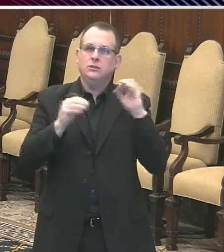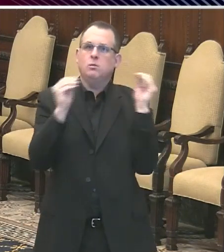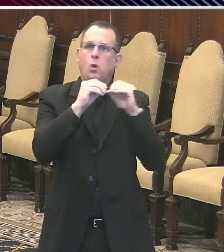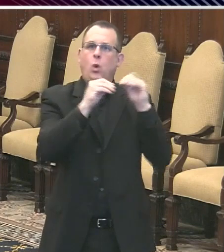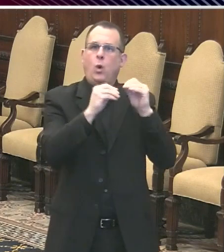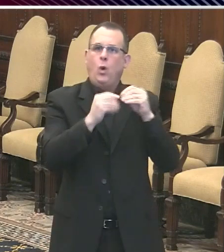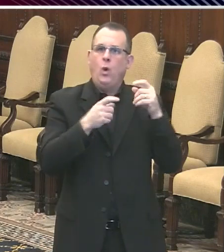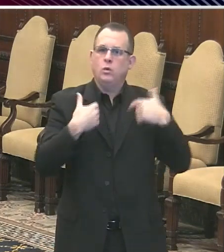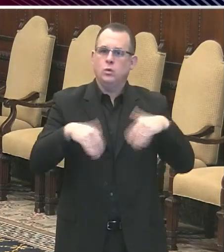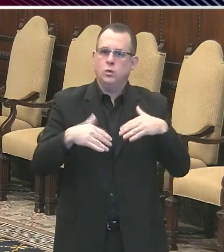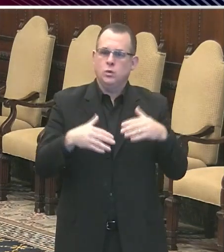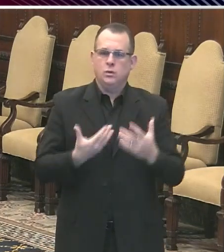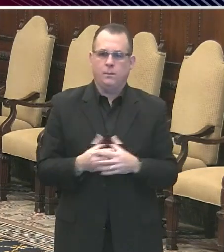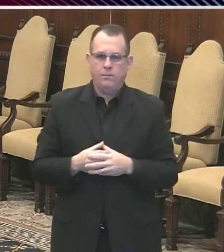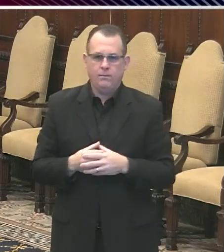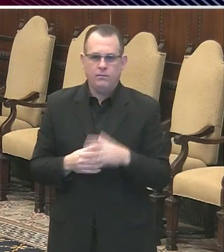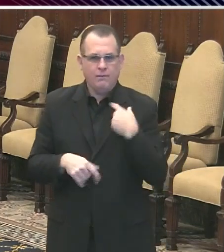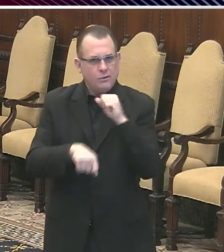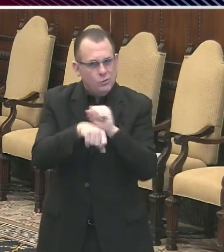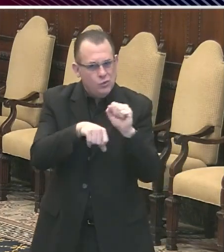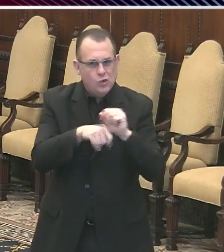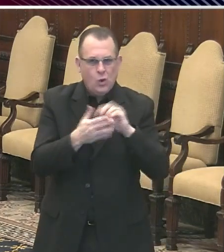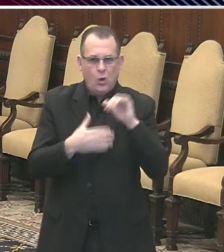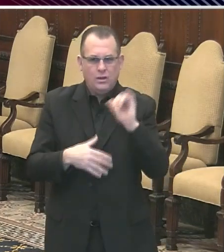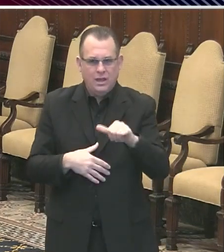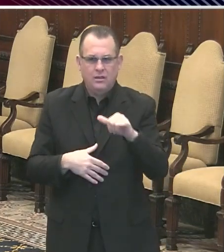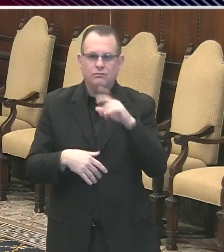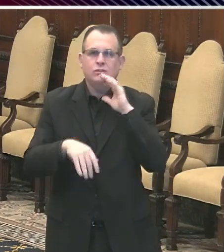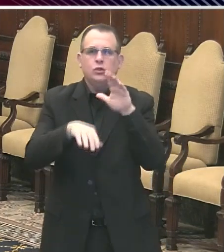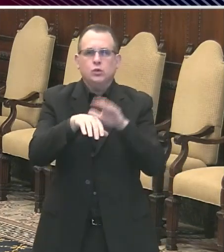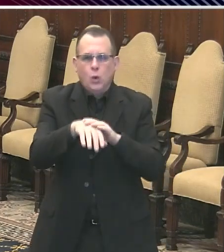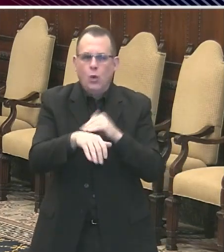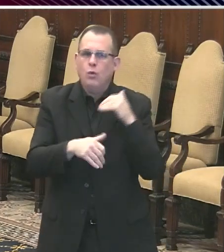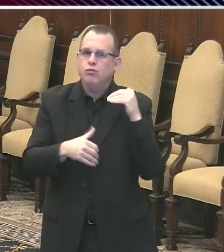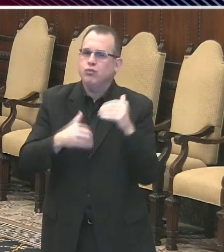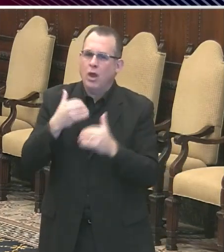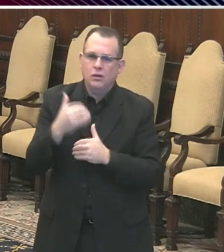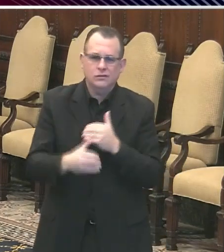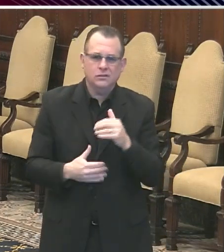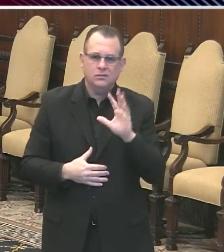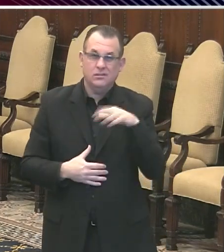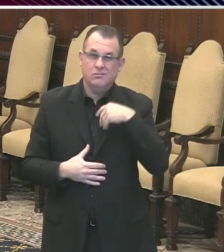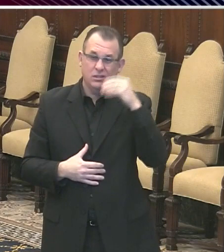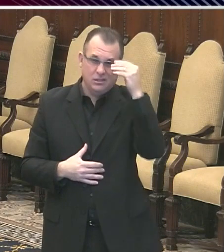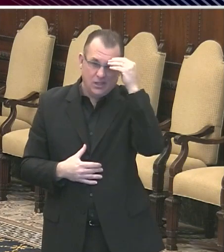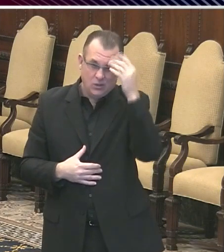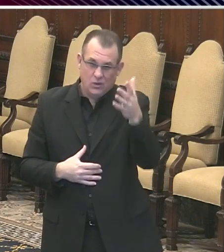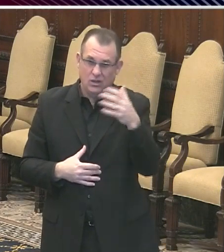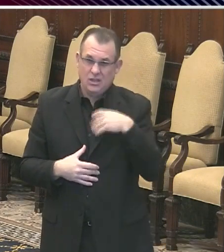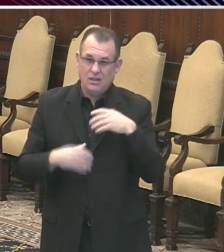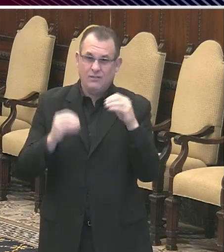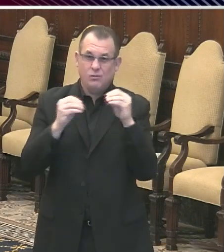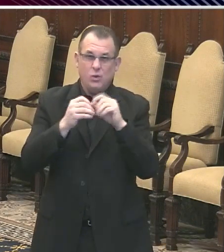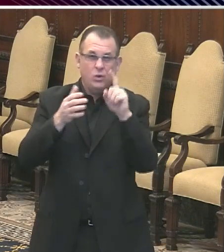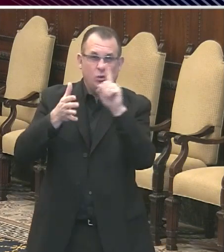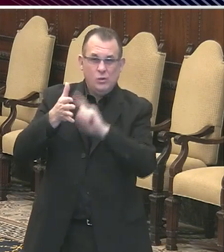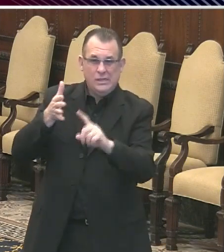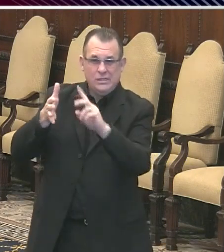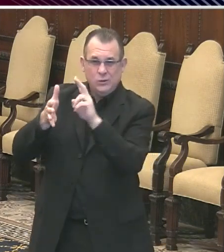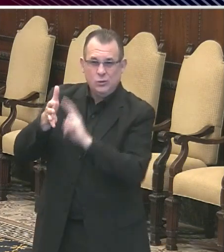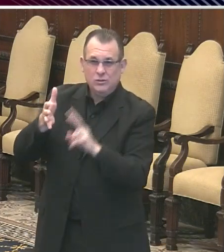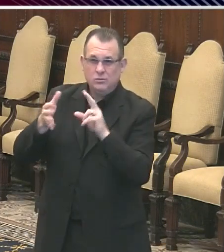all of those, but it's really slow progress. We're definitely not there now. I imagine it's going be weeks before we really are at the level of testing where I feel like it's .